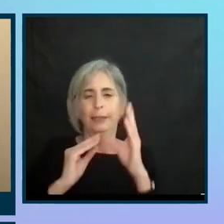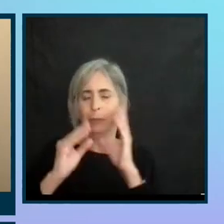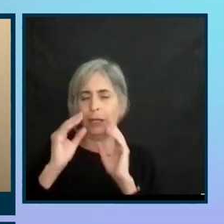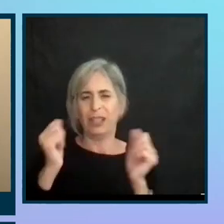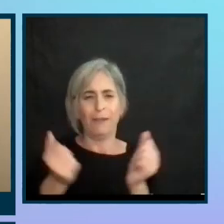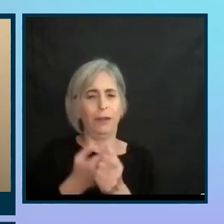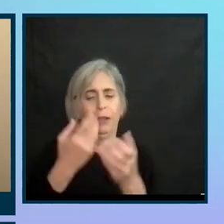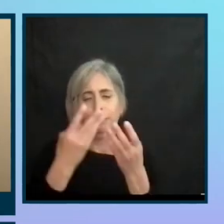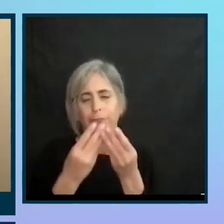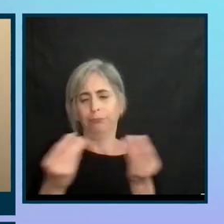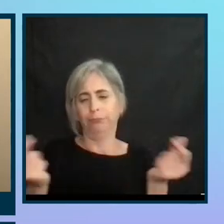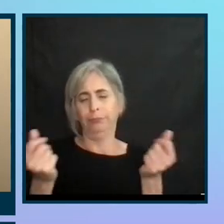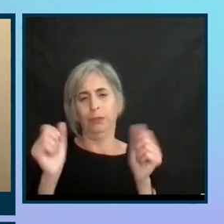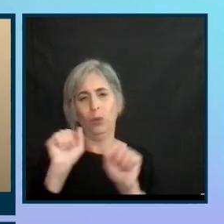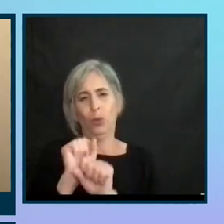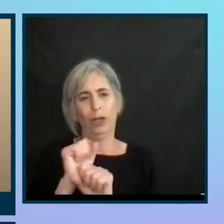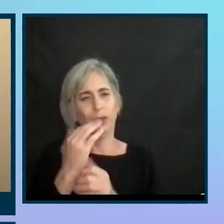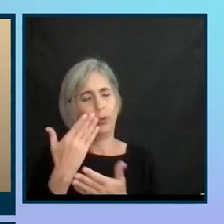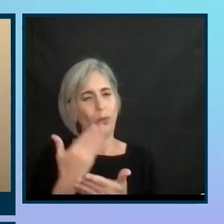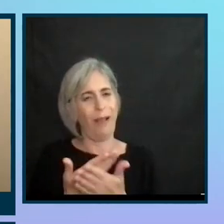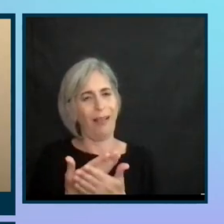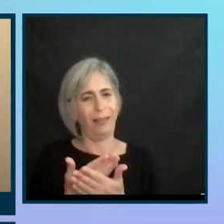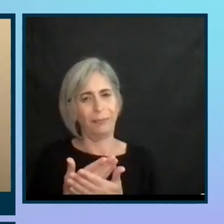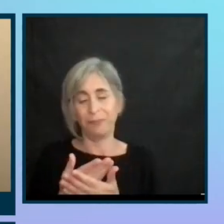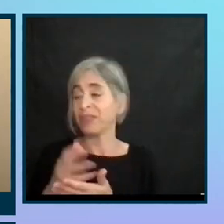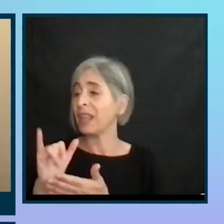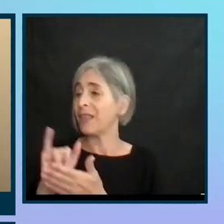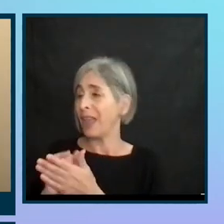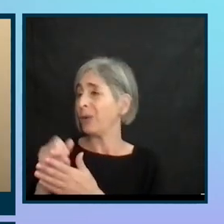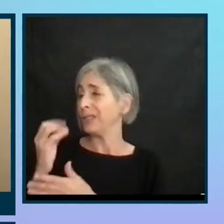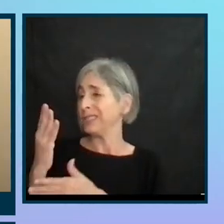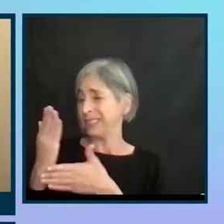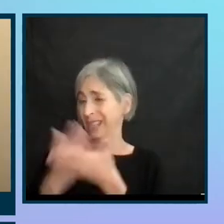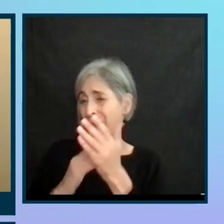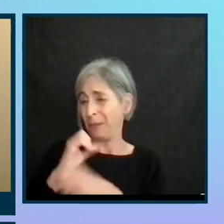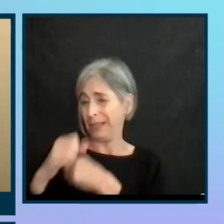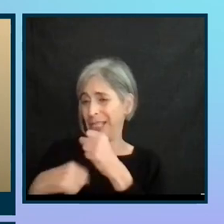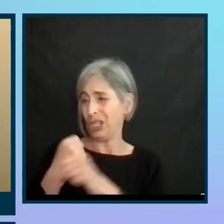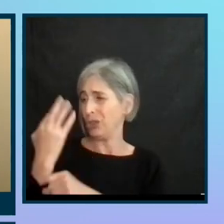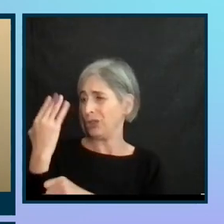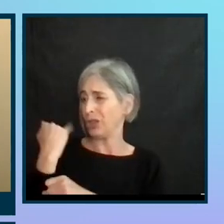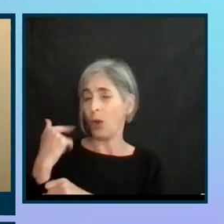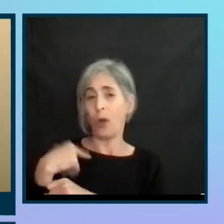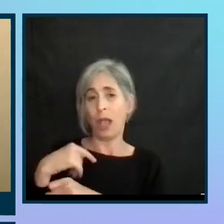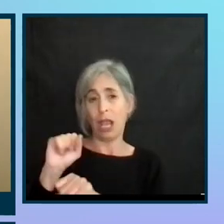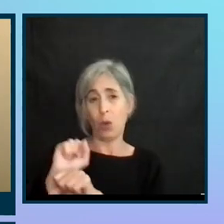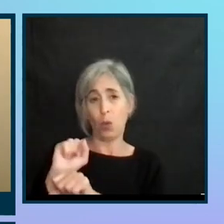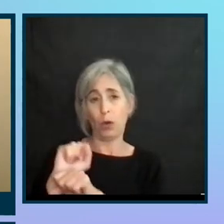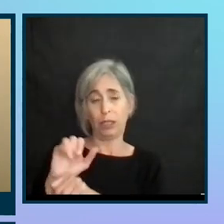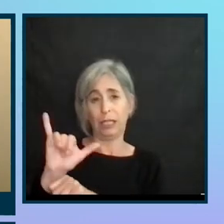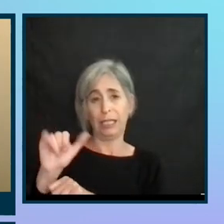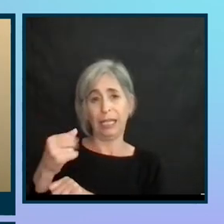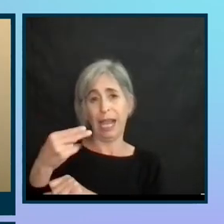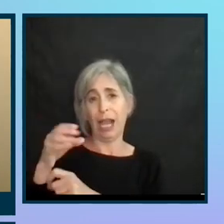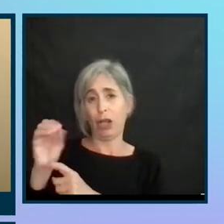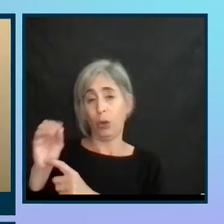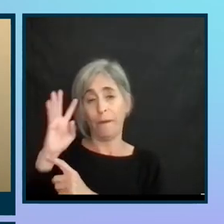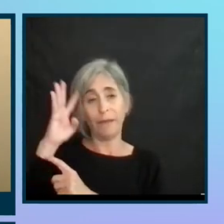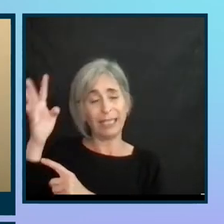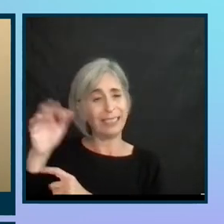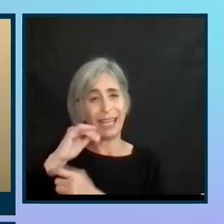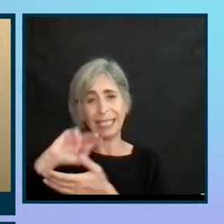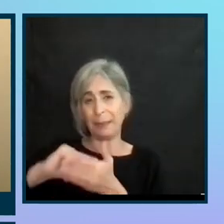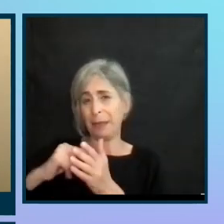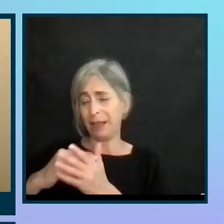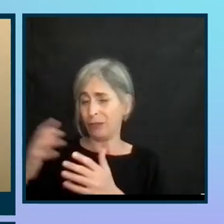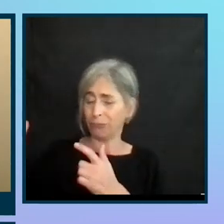to work pretty well. That one was a few years ago. And just because they work at Yahoo Fantasy doesn't necessarily mean they're a